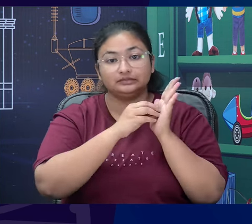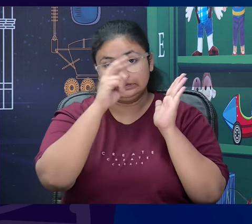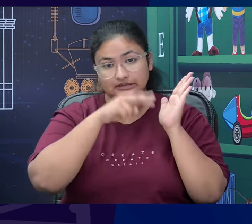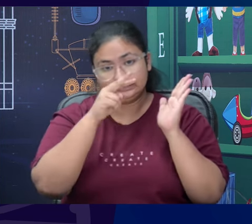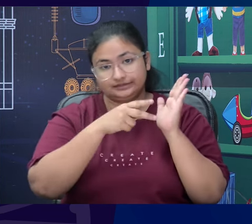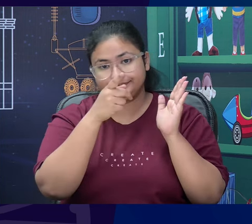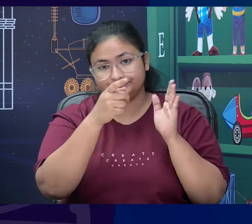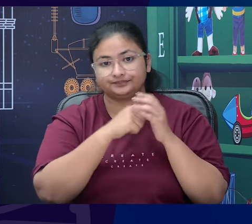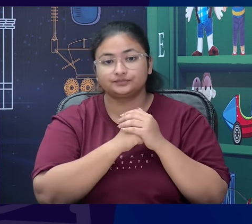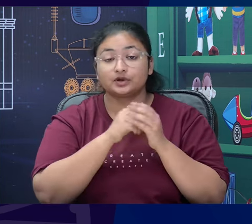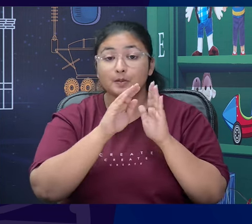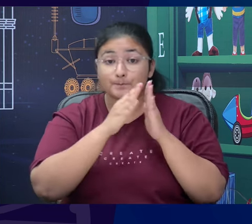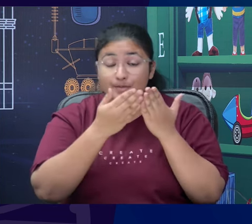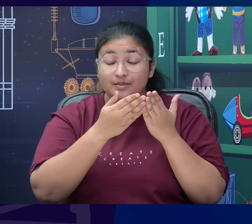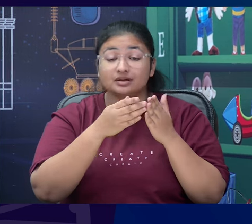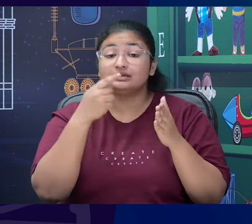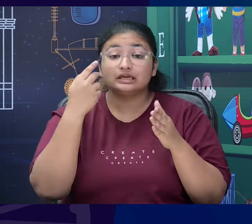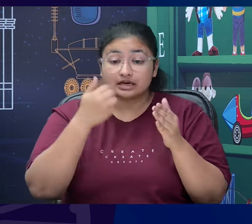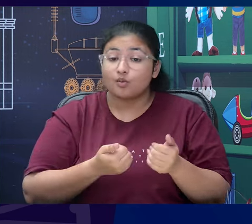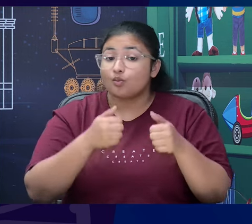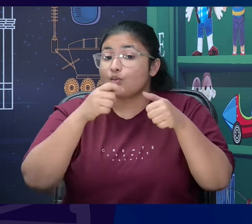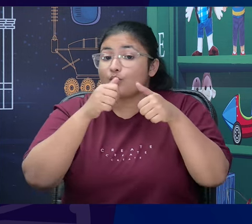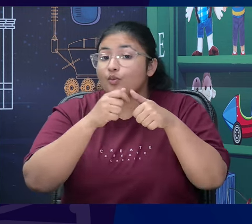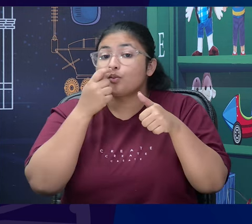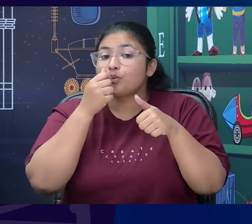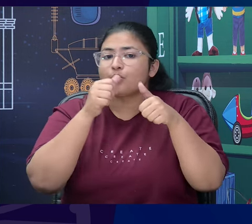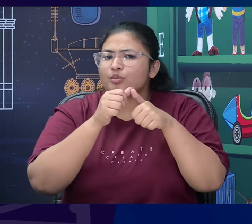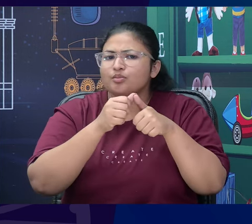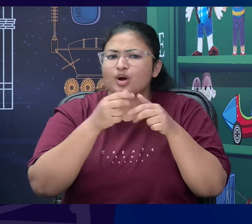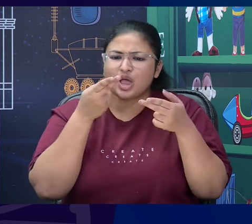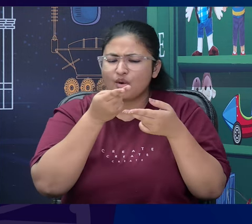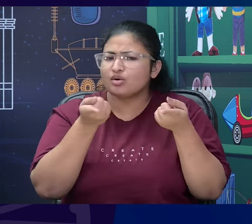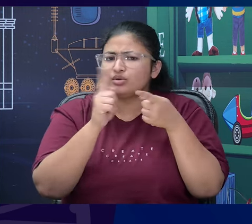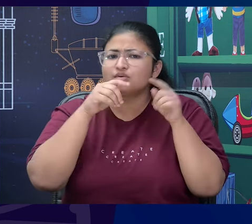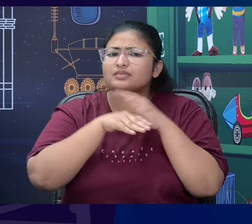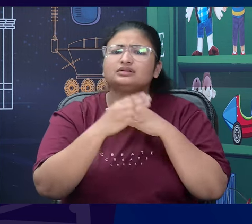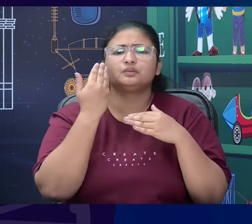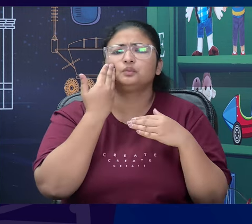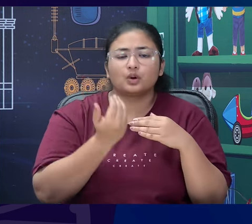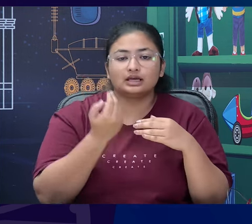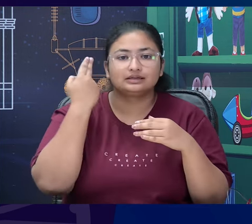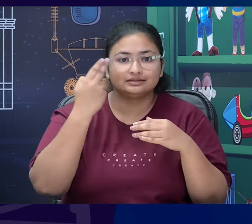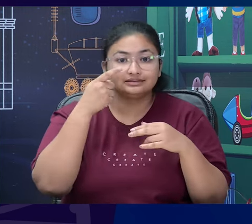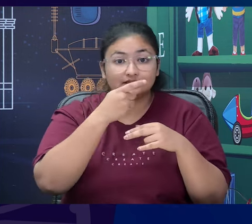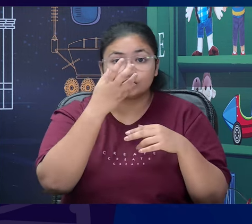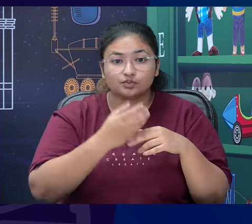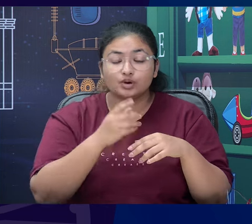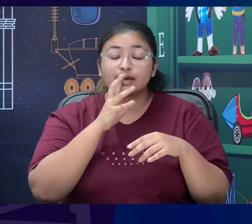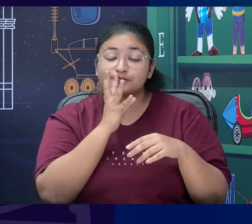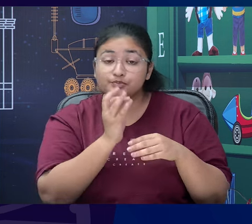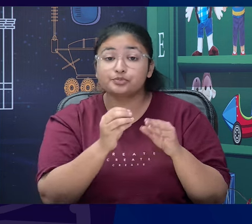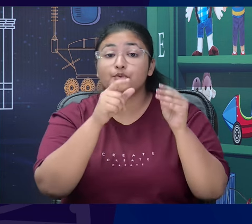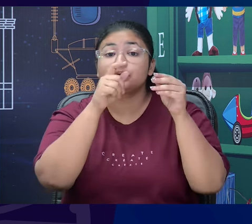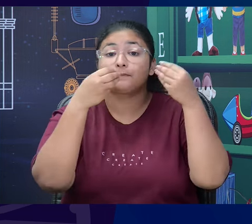quite important paper for which several men and women have risked their lives. Come to me someday soon that paper